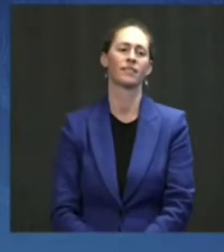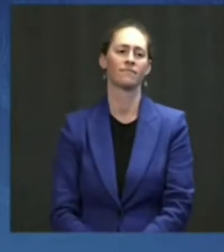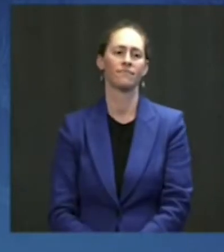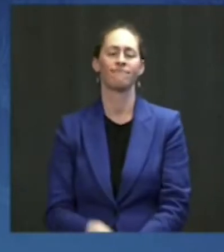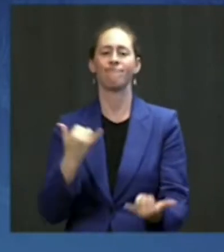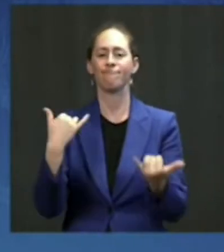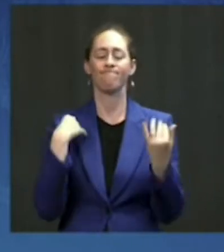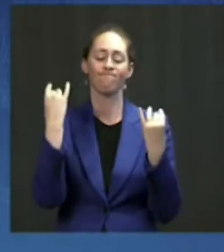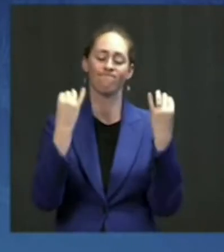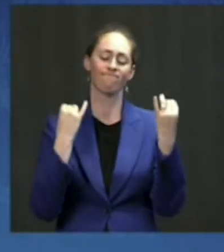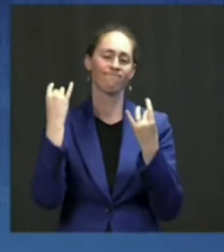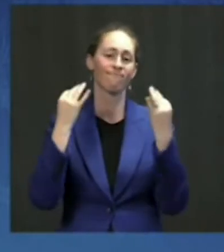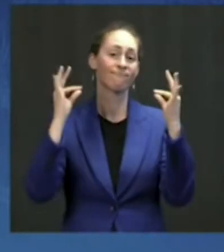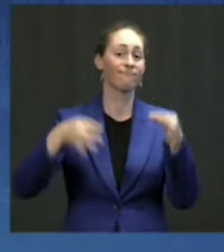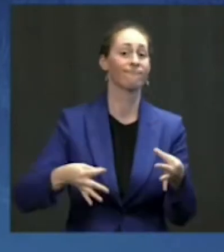more Americans.